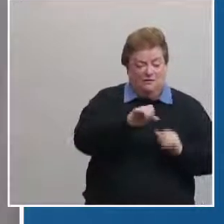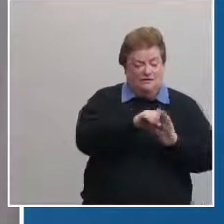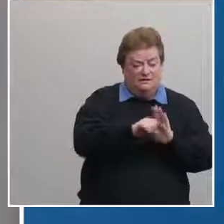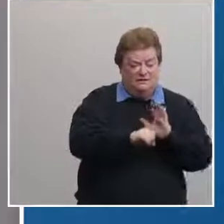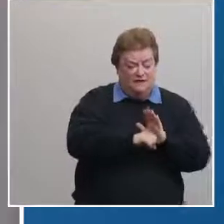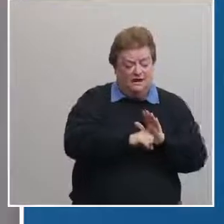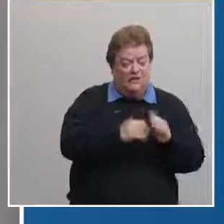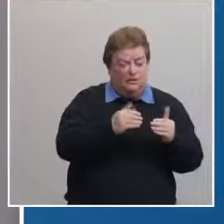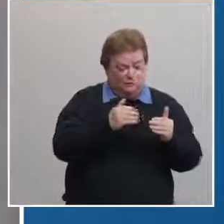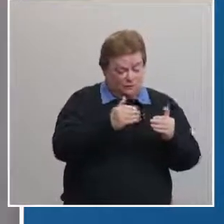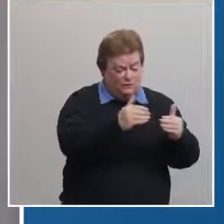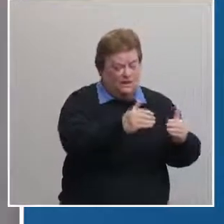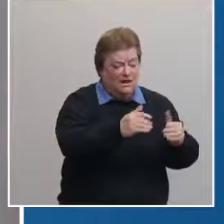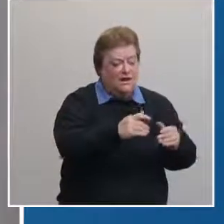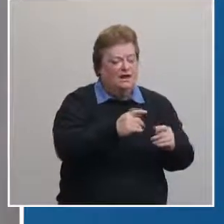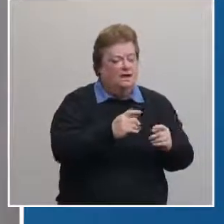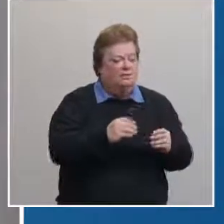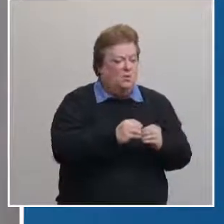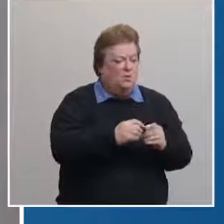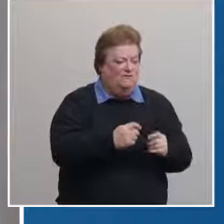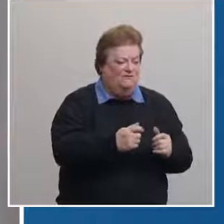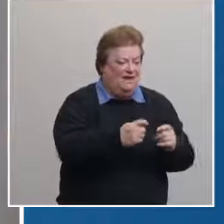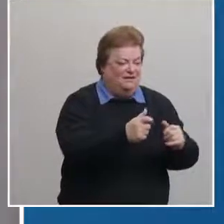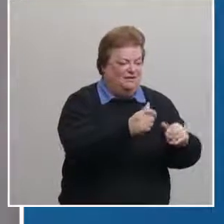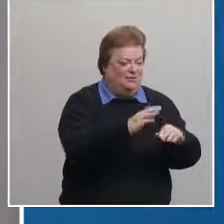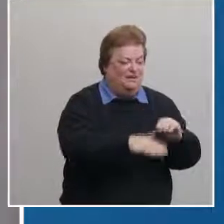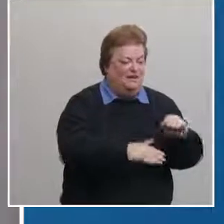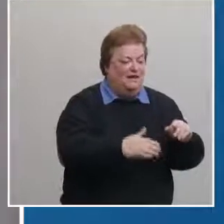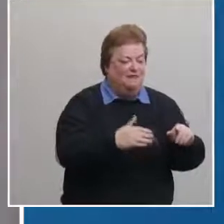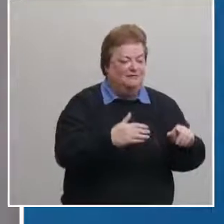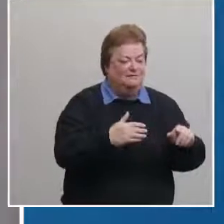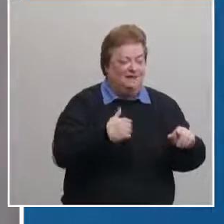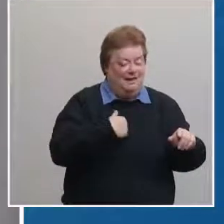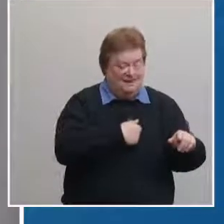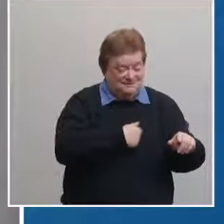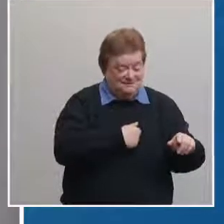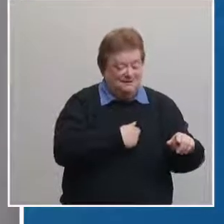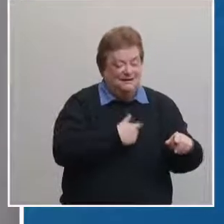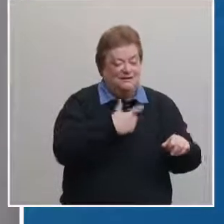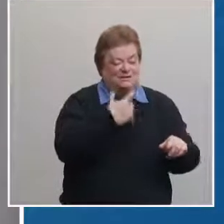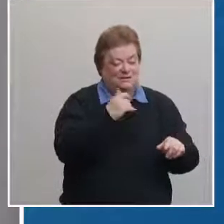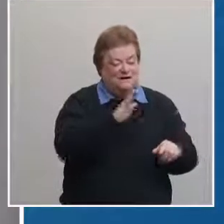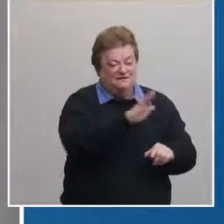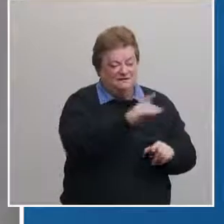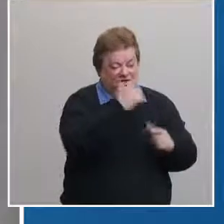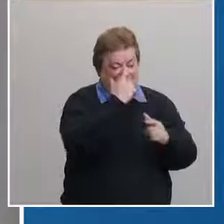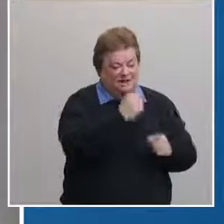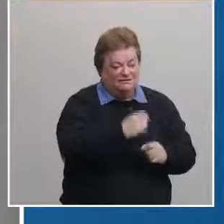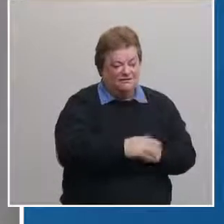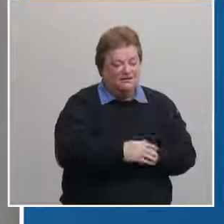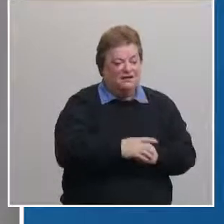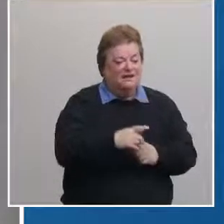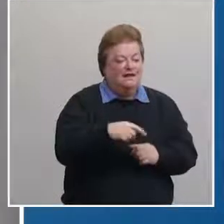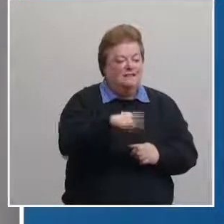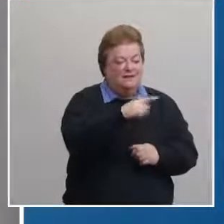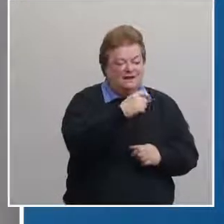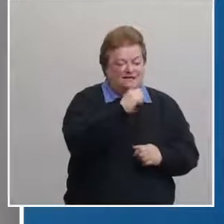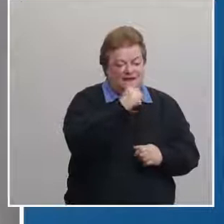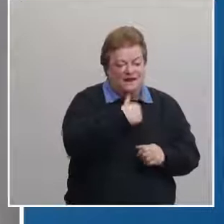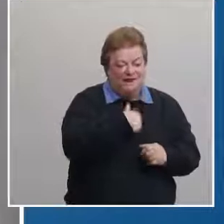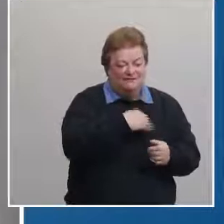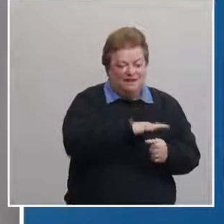moving forward at a faster pace just because of the interest in the vaccine and some of them because their health provider shortage